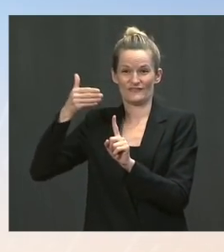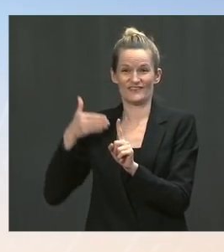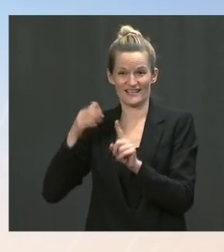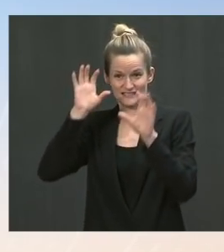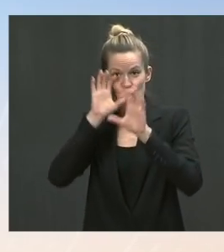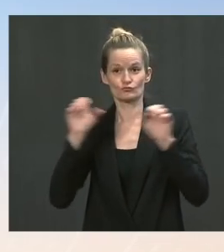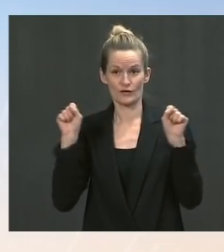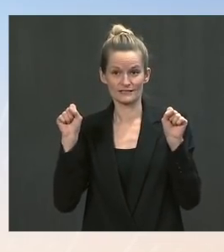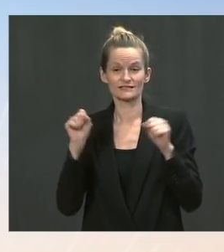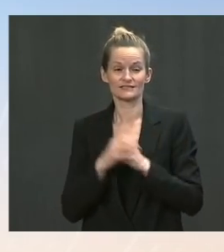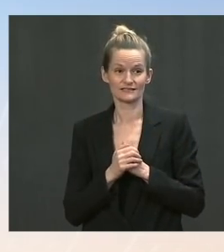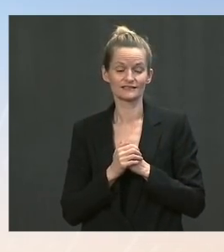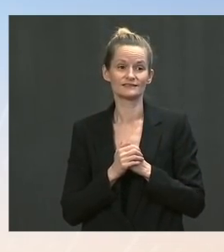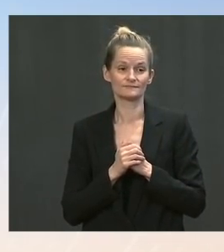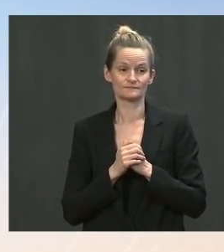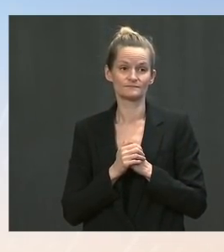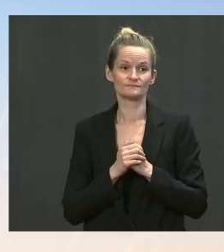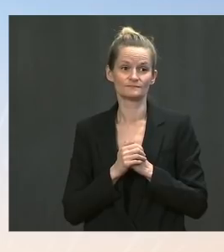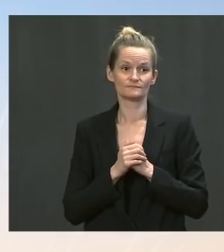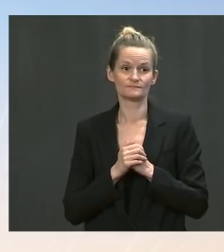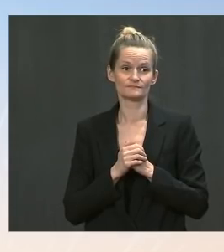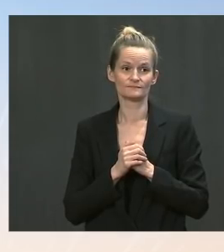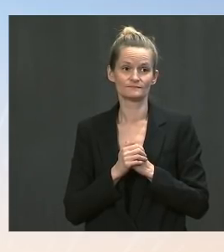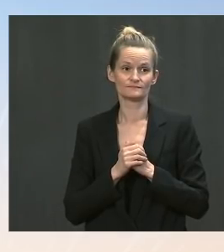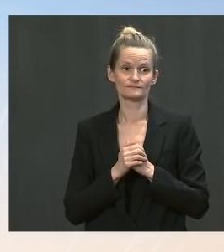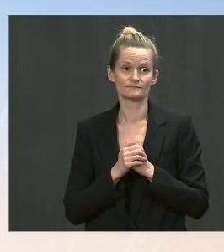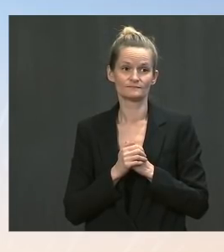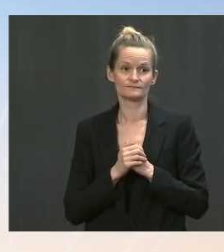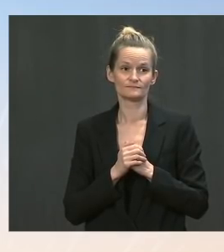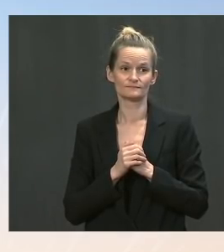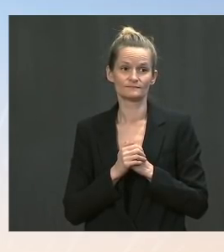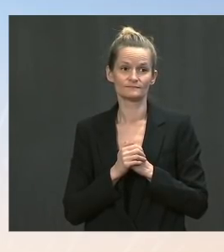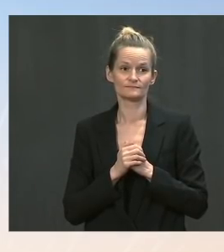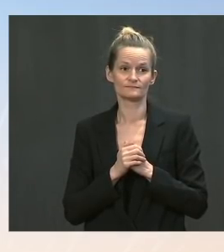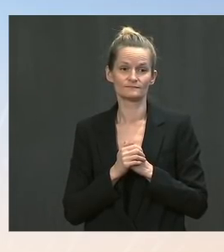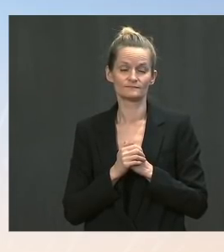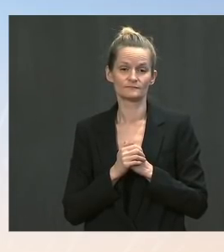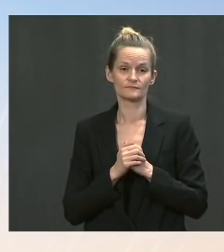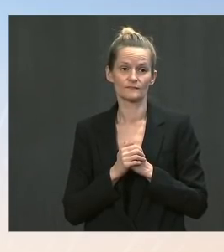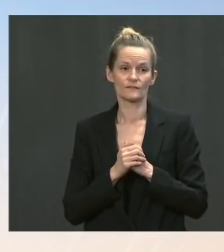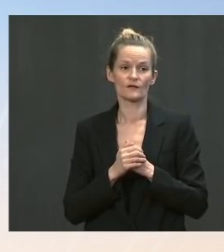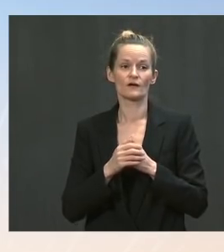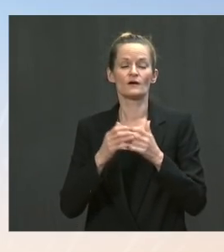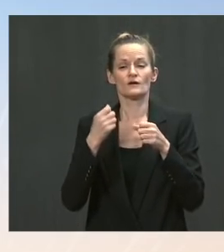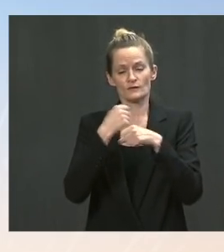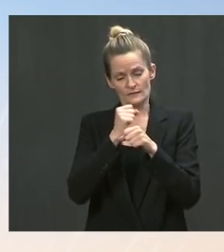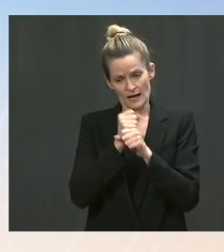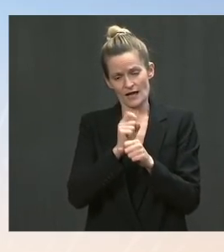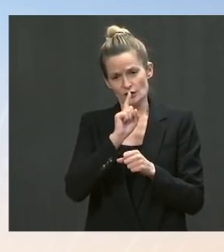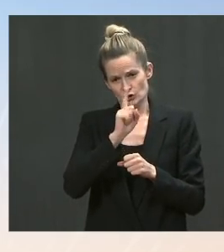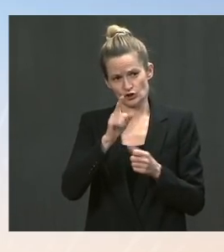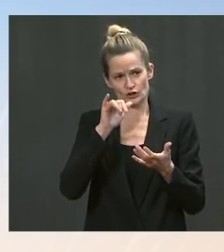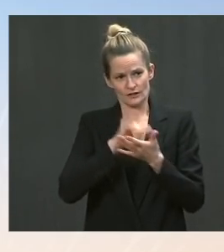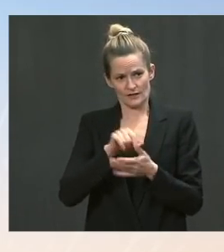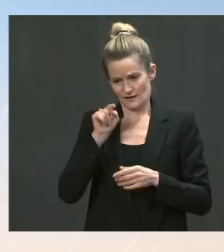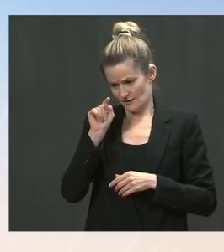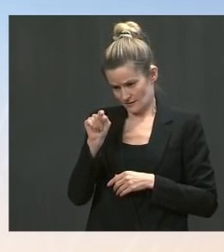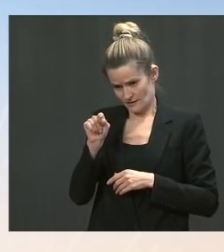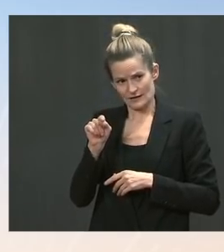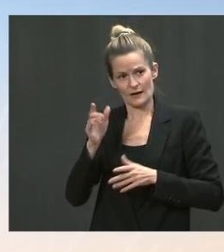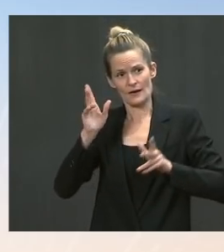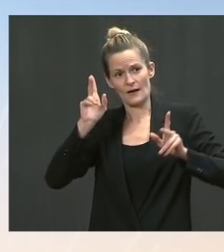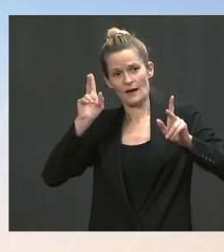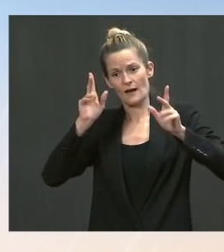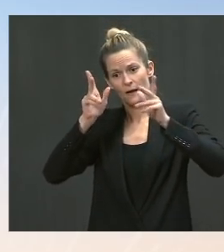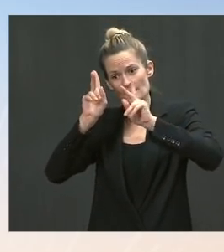administration that the invocation of such a privilege be narrowly tailored and not be undertaken to prevent embarrassment to a person or organization. He remains